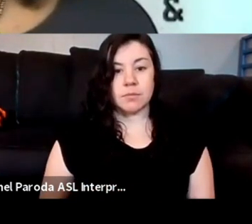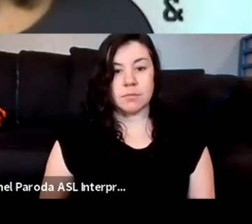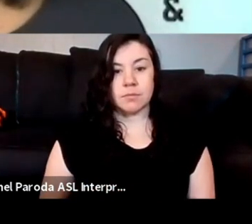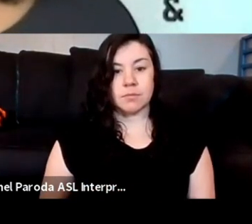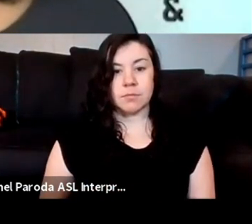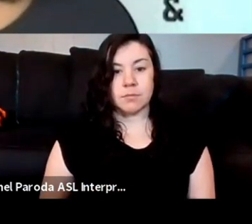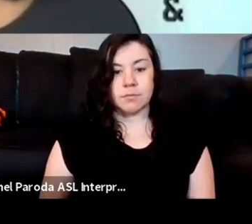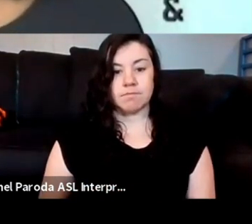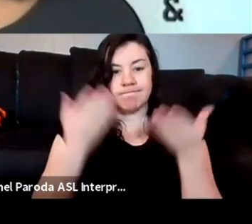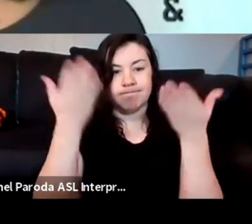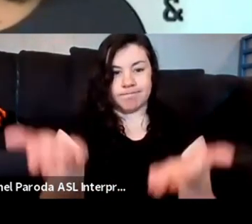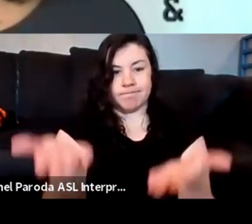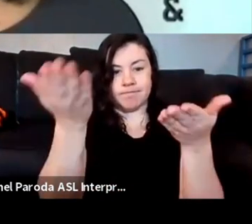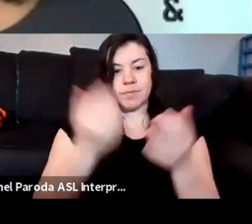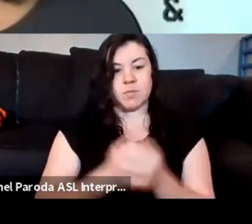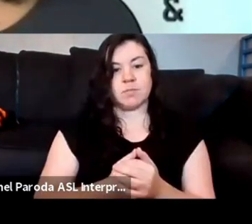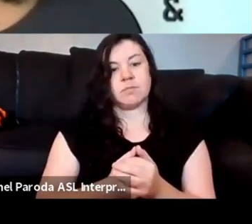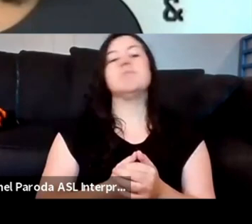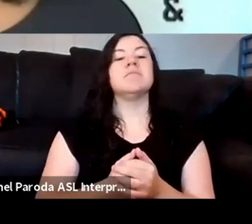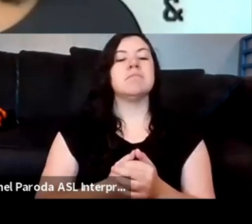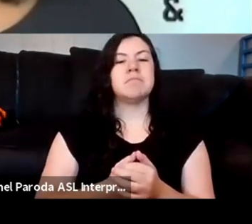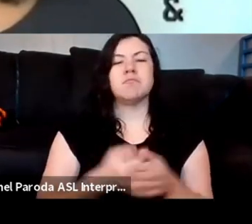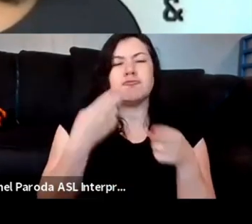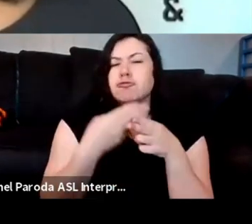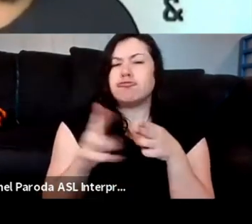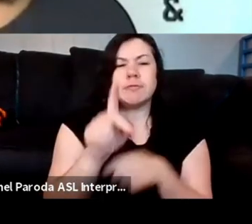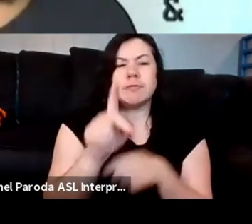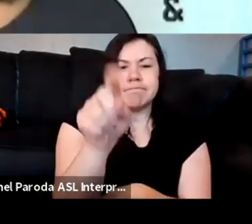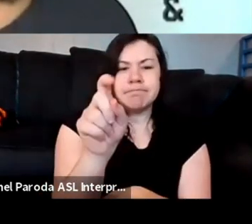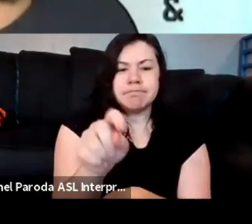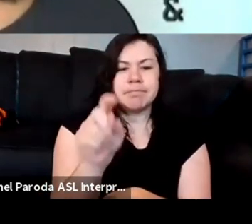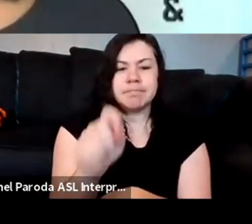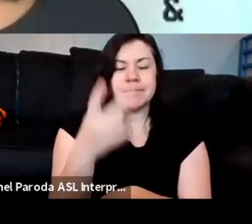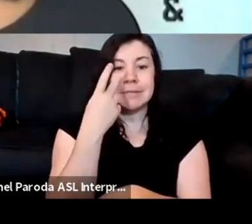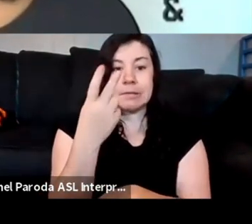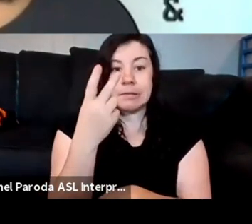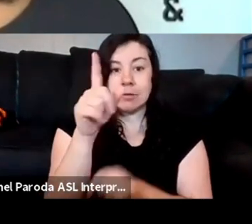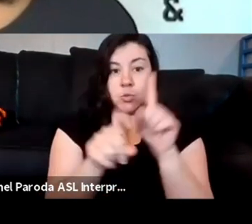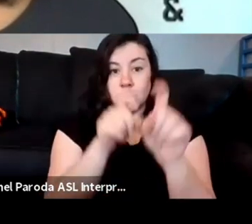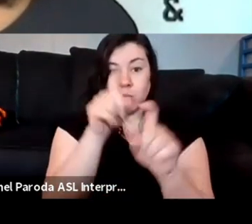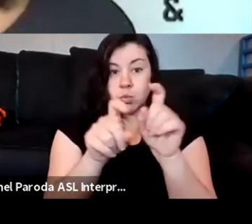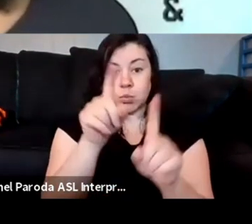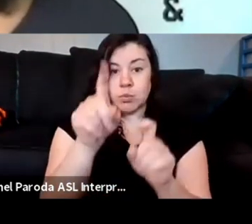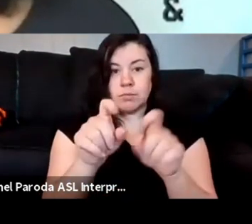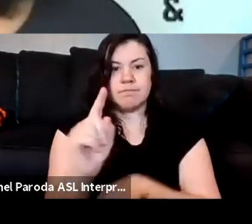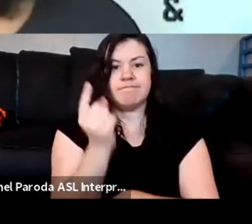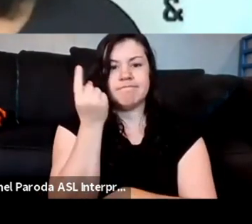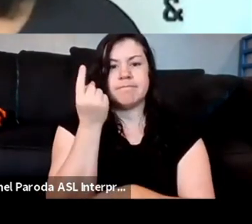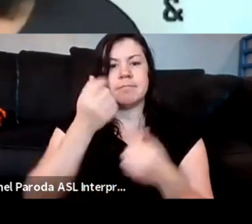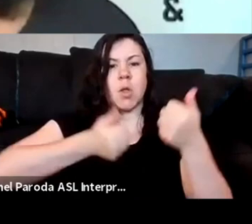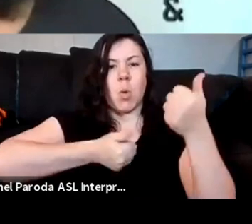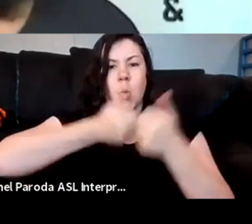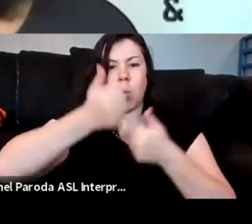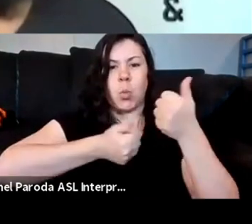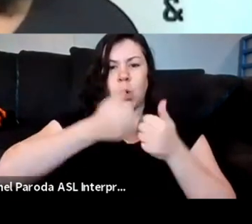And, here you go. We'd like to take a minute to respond here. You see the questions, the first one is, which of these roles